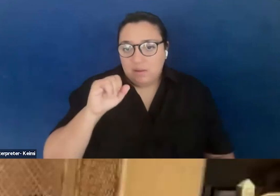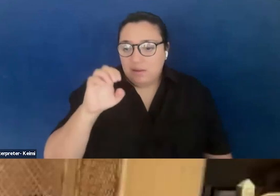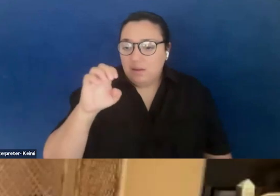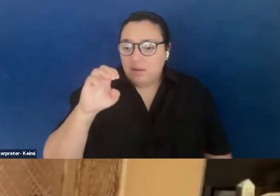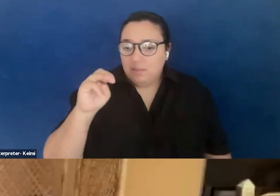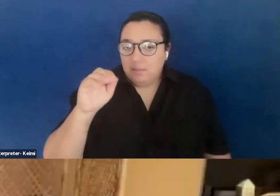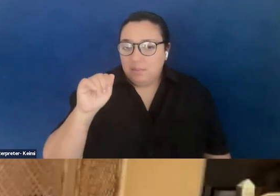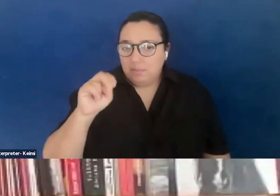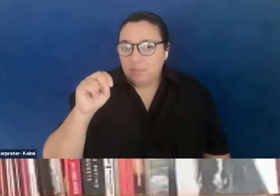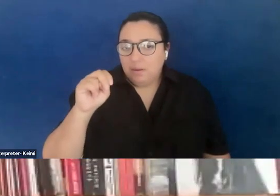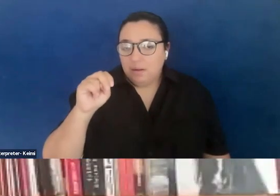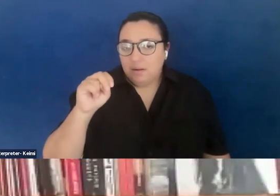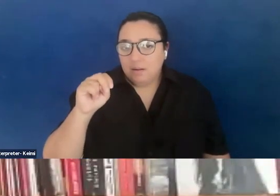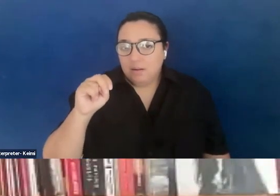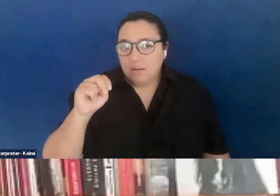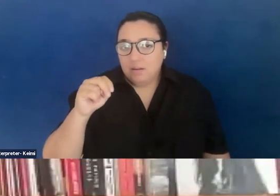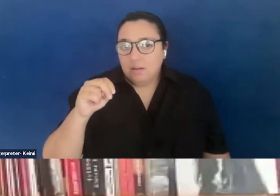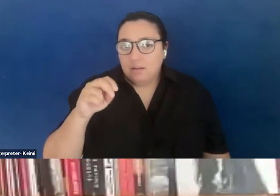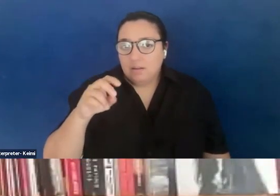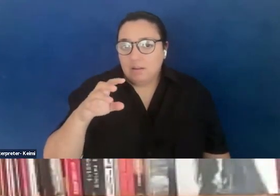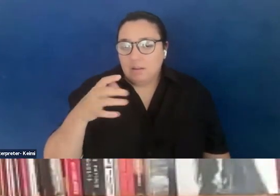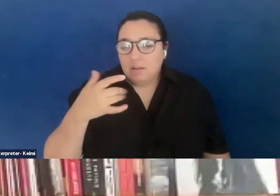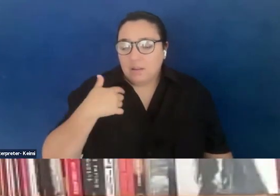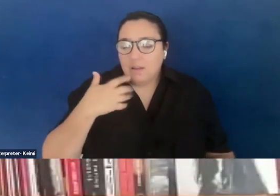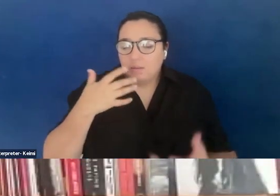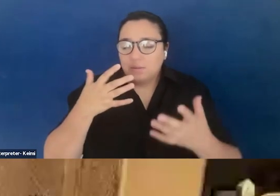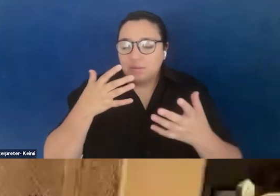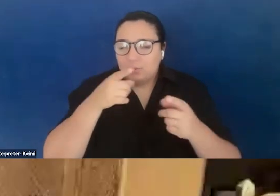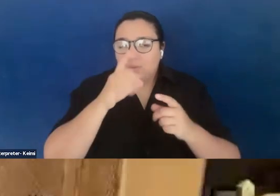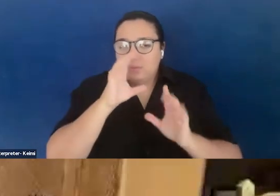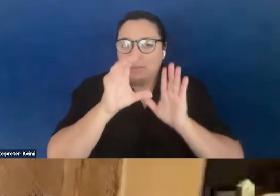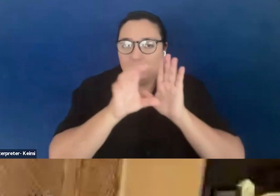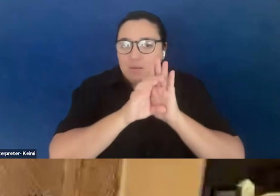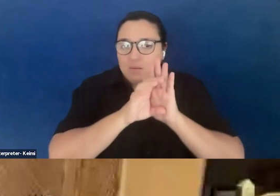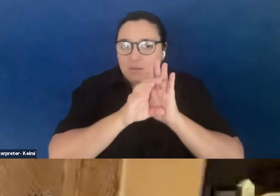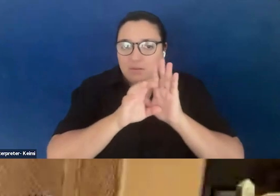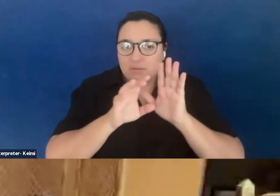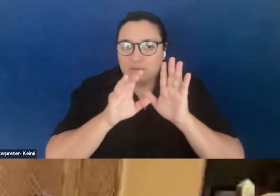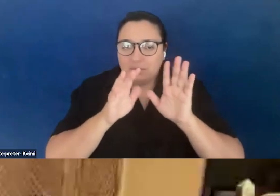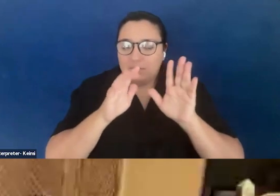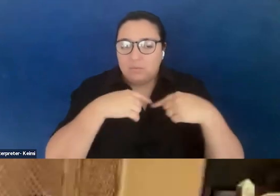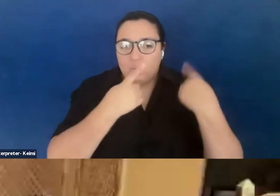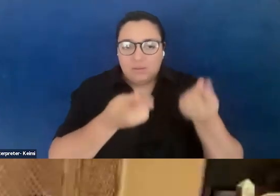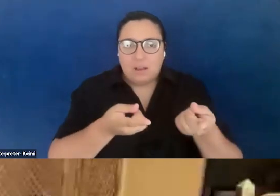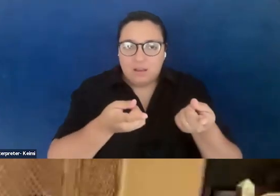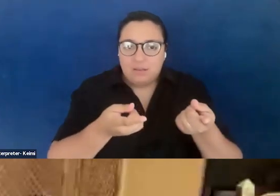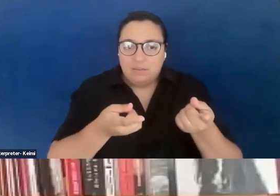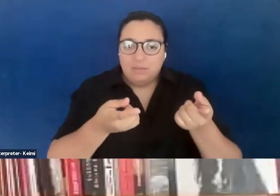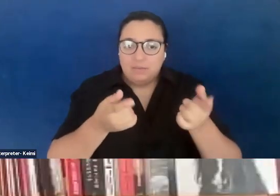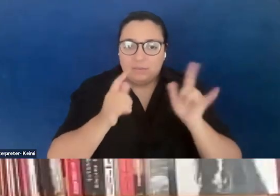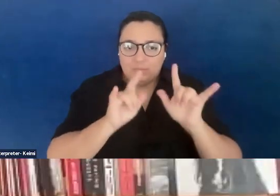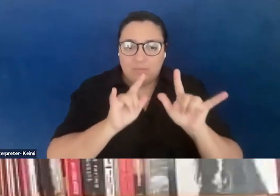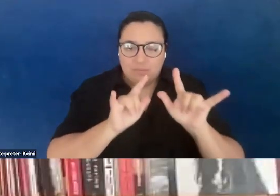camera the whole time, so you don't have to, Iman, I love you. I just want to give you your flowers. And here, my dog's just